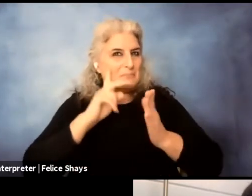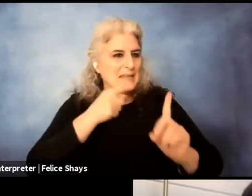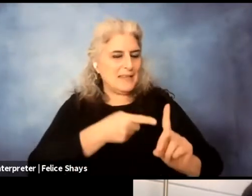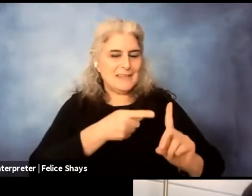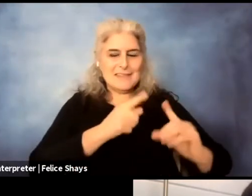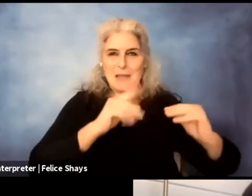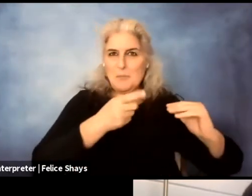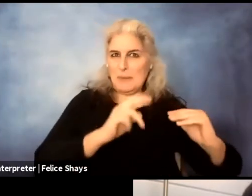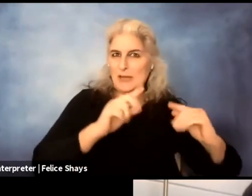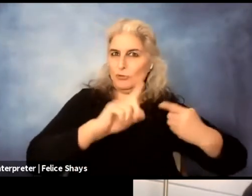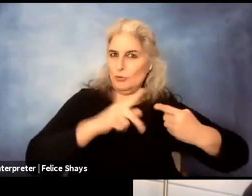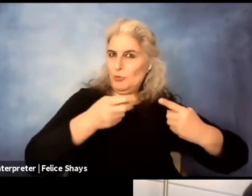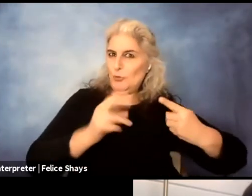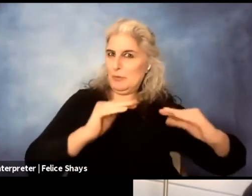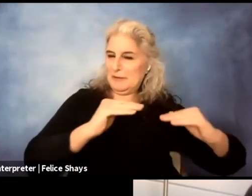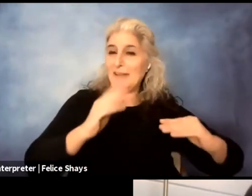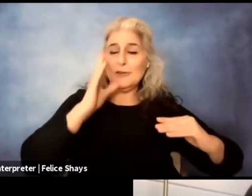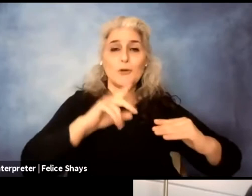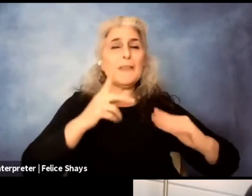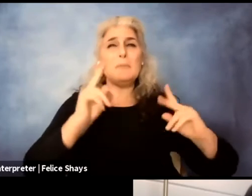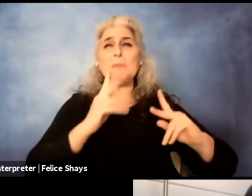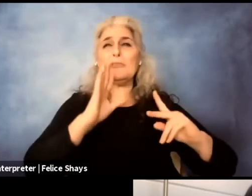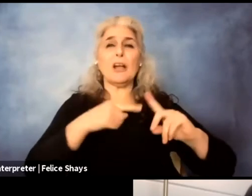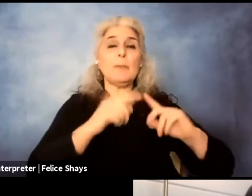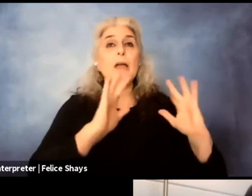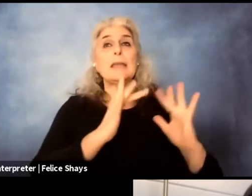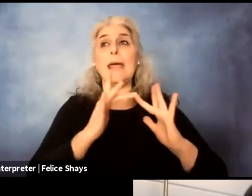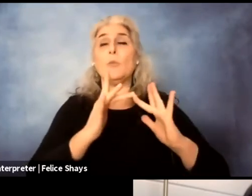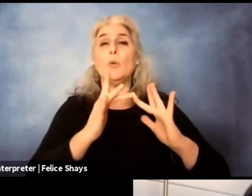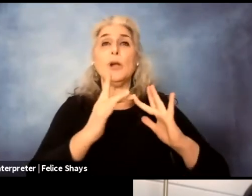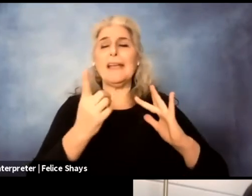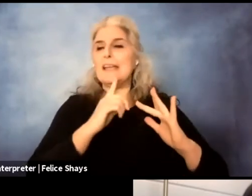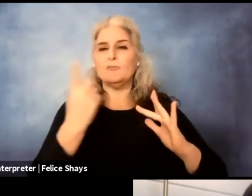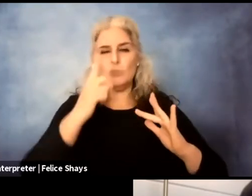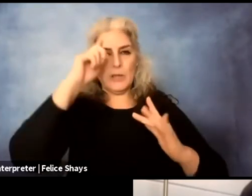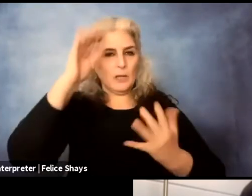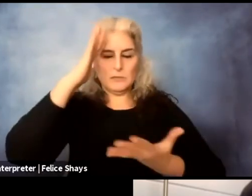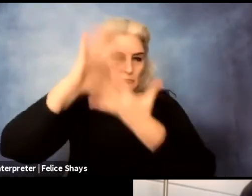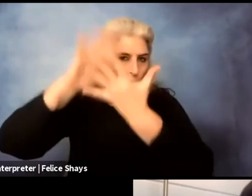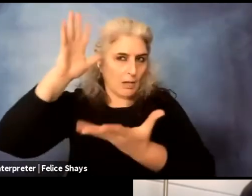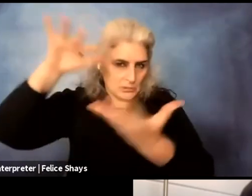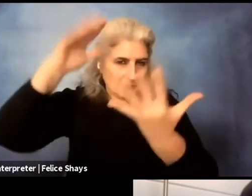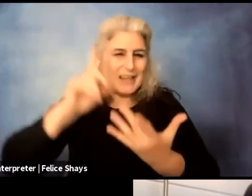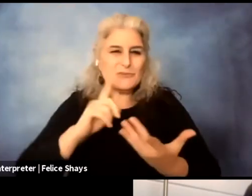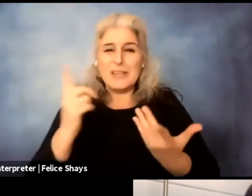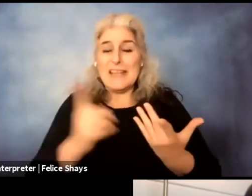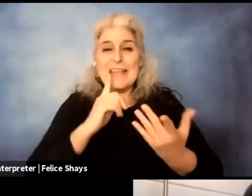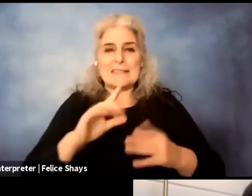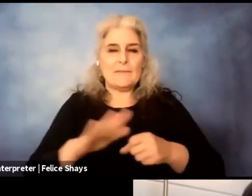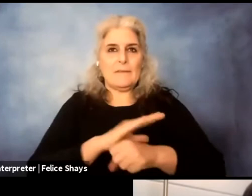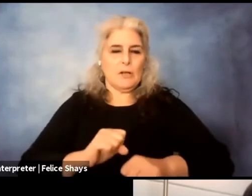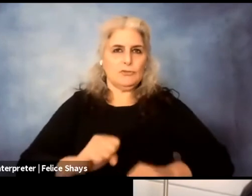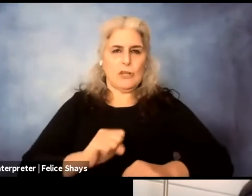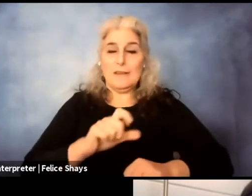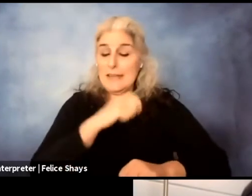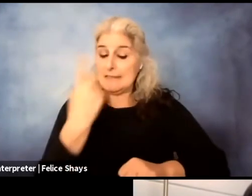network is always ephemeral. It's always leaking. It's never, um, it's never fully solid. It's never contained,